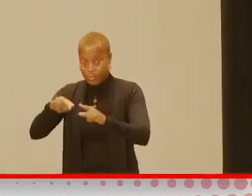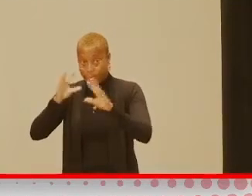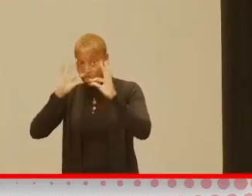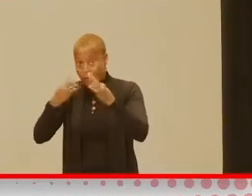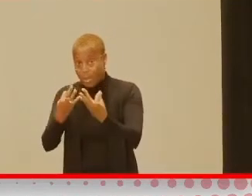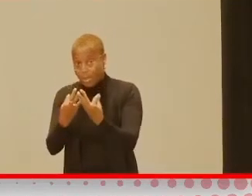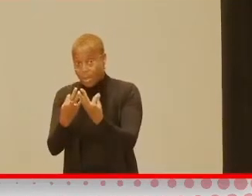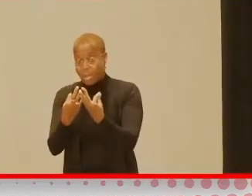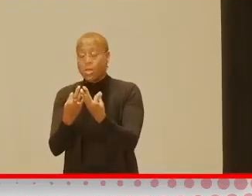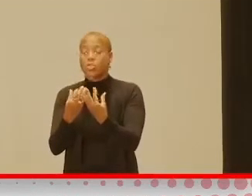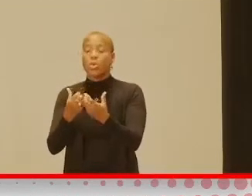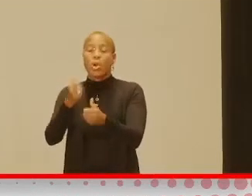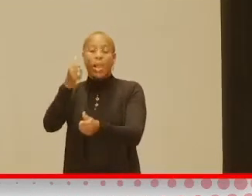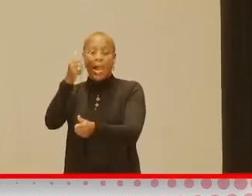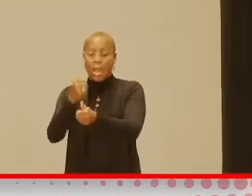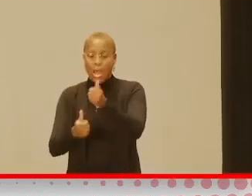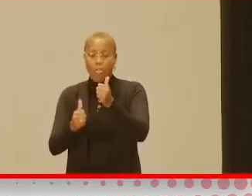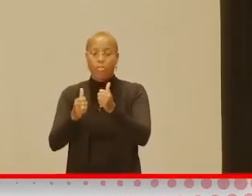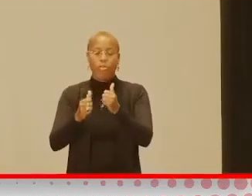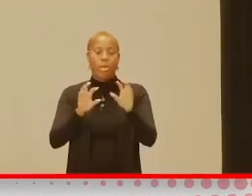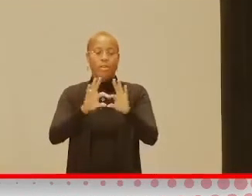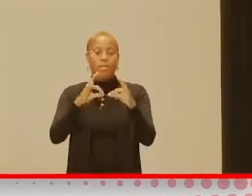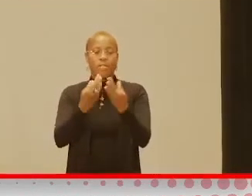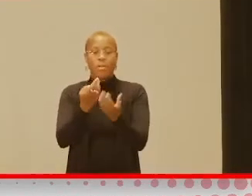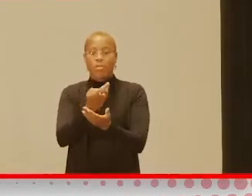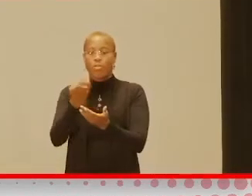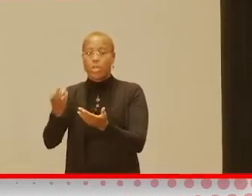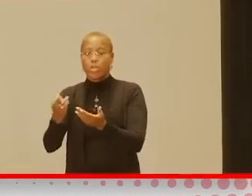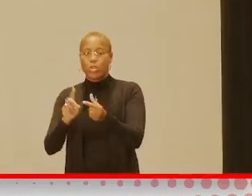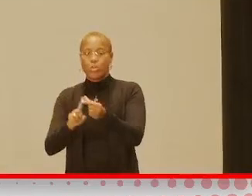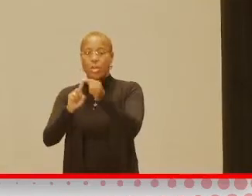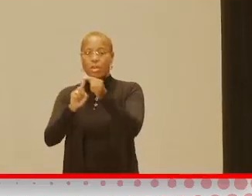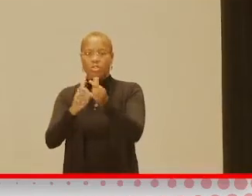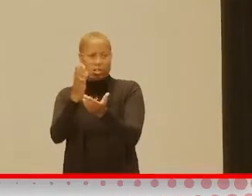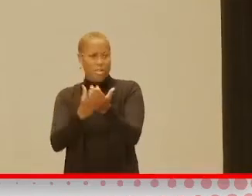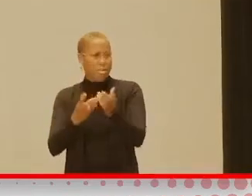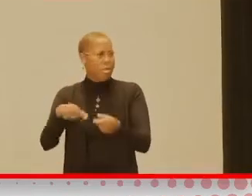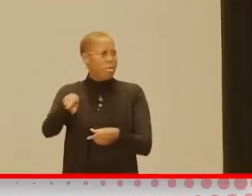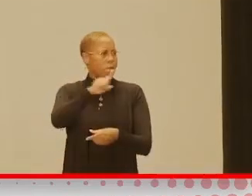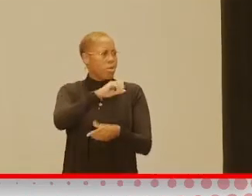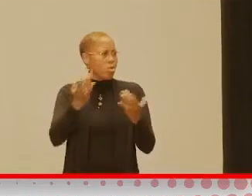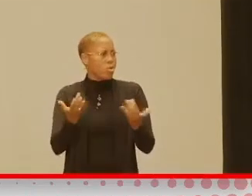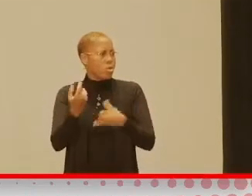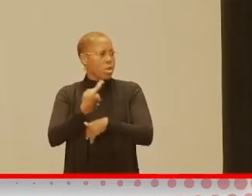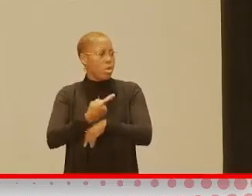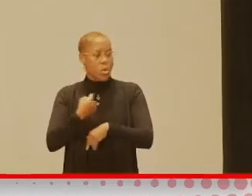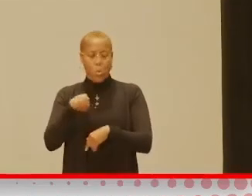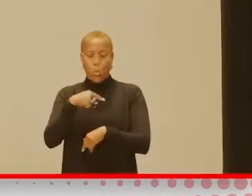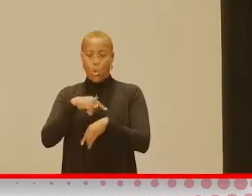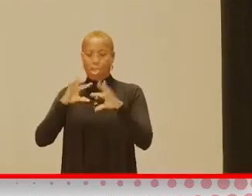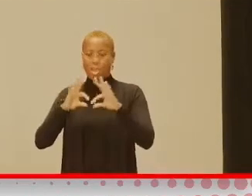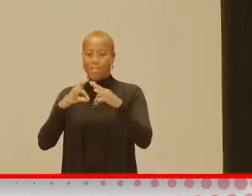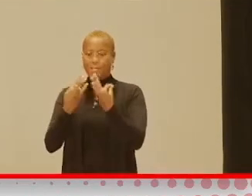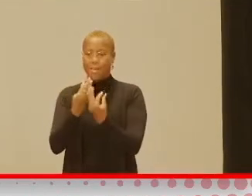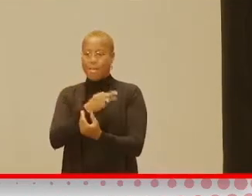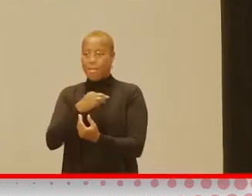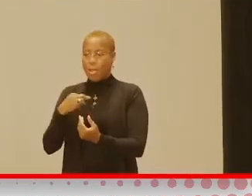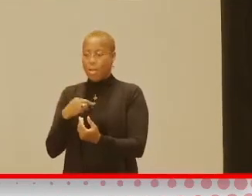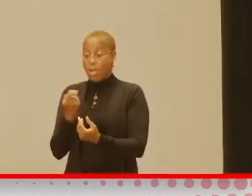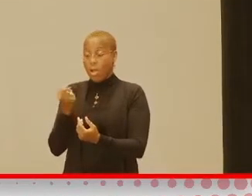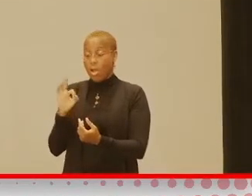family resource specialist across the state, and some of them are in the room today, are we are family members of